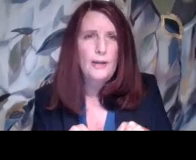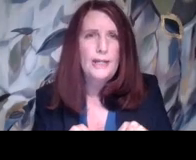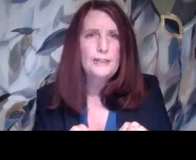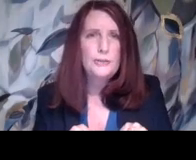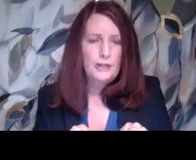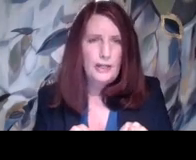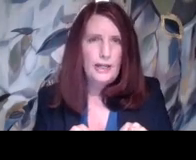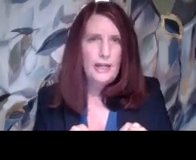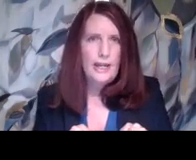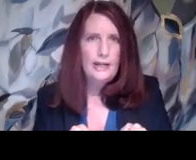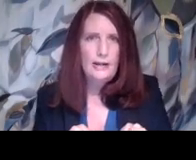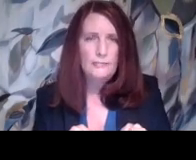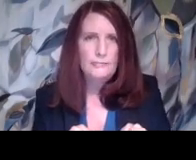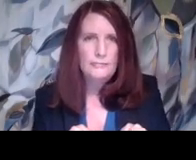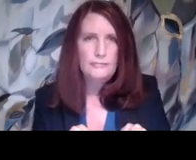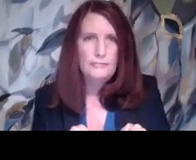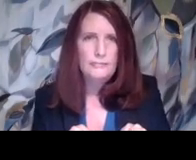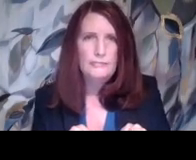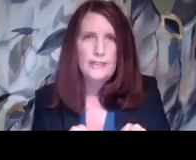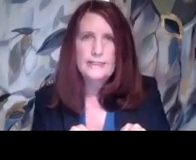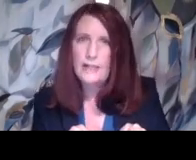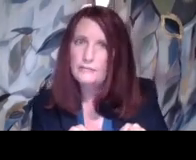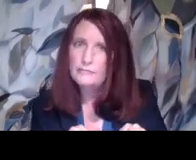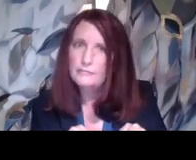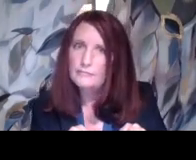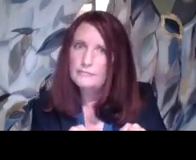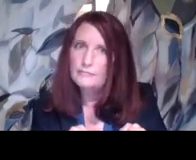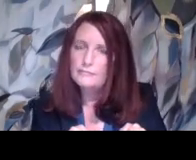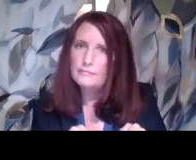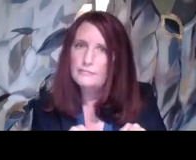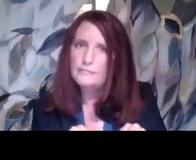So, a, um, next slide.